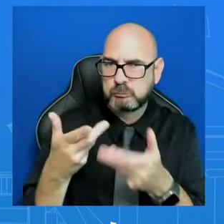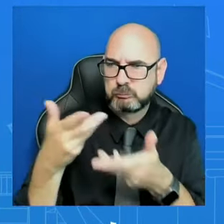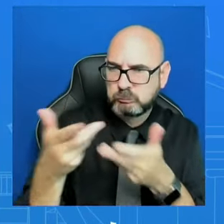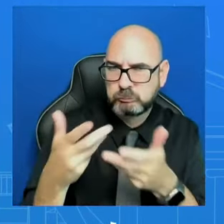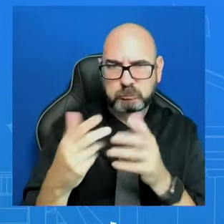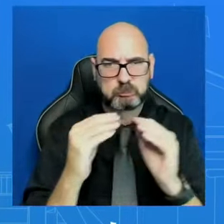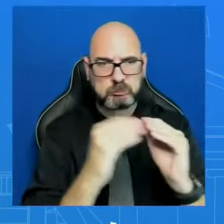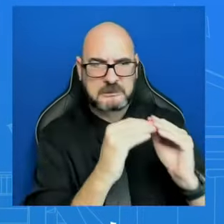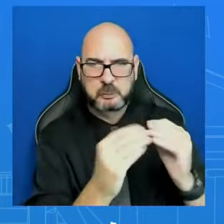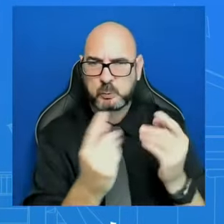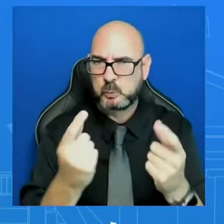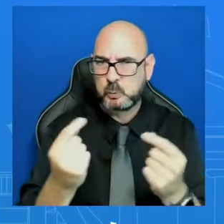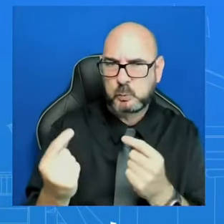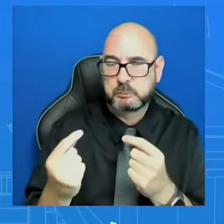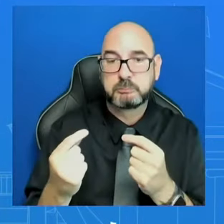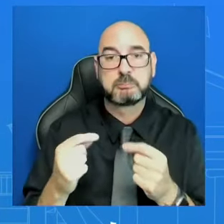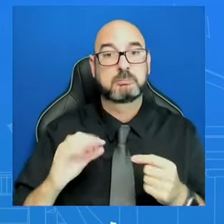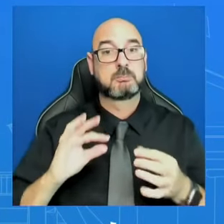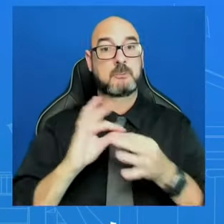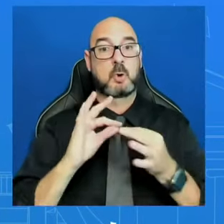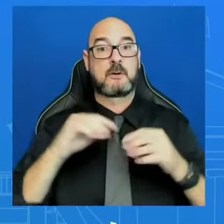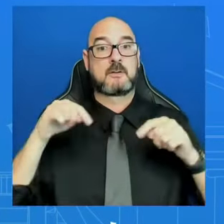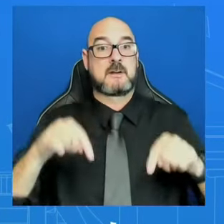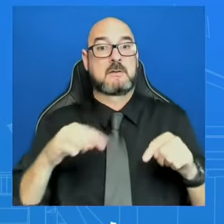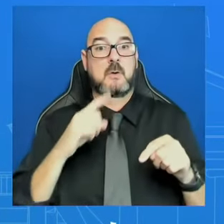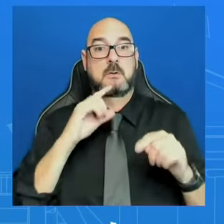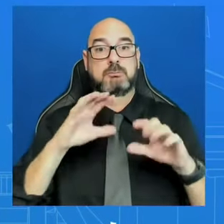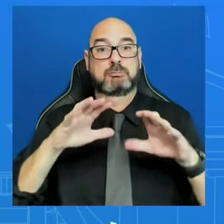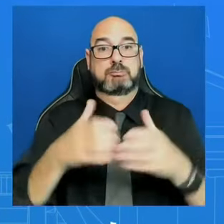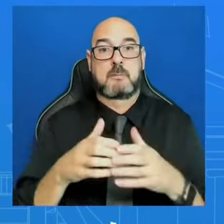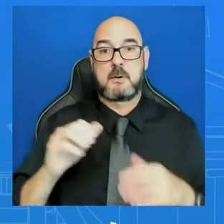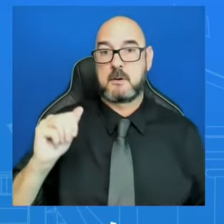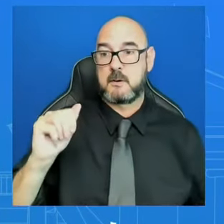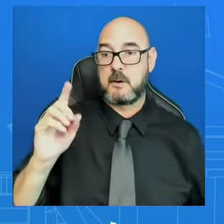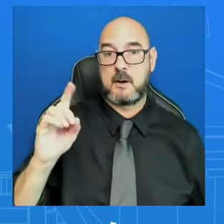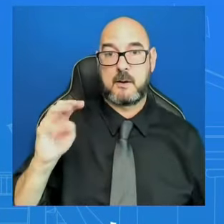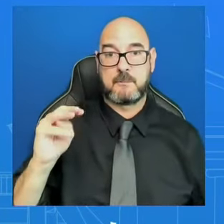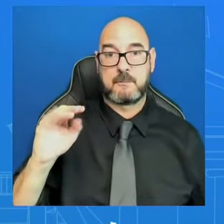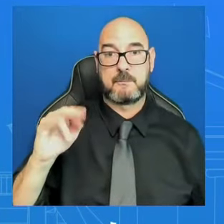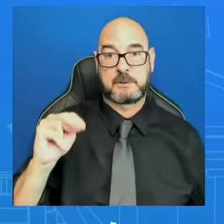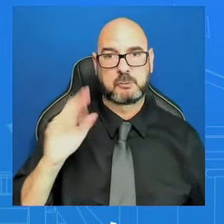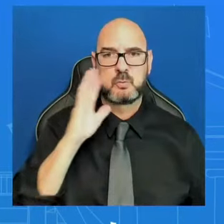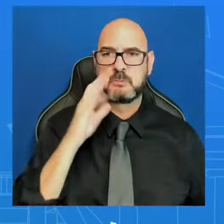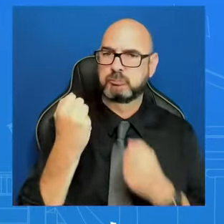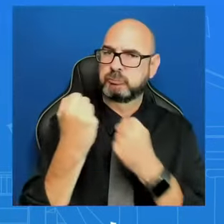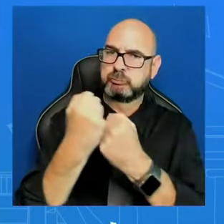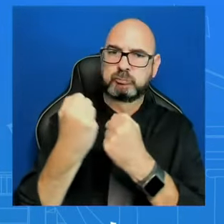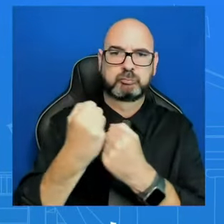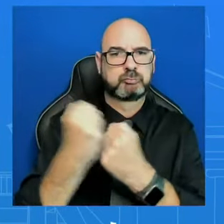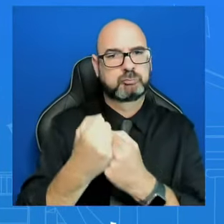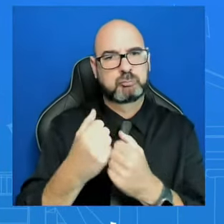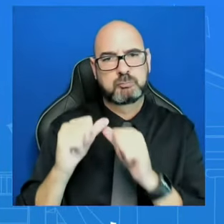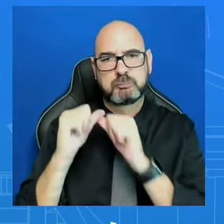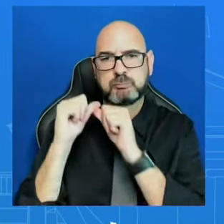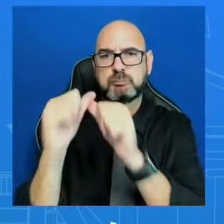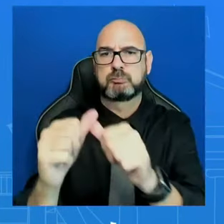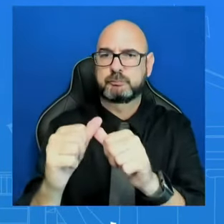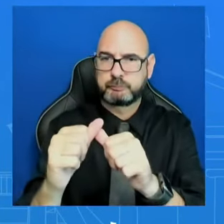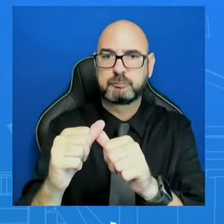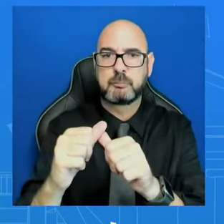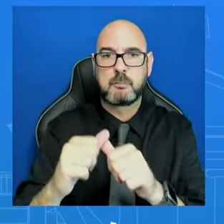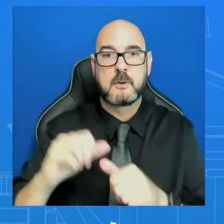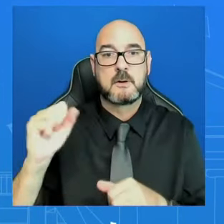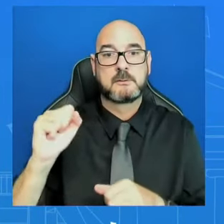administration will be with the people of Baltimore every step of the way. SBA Administrator Guzman is in Baltimore